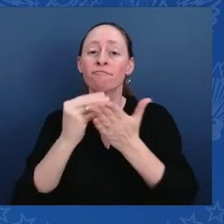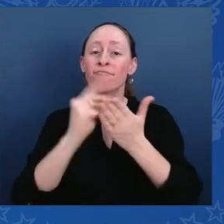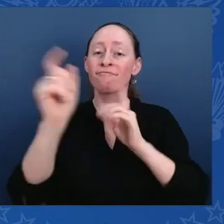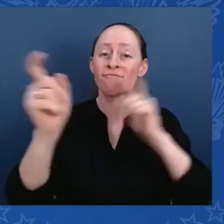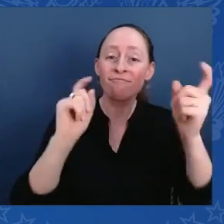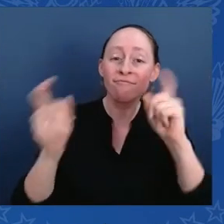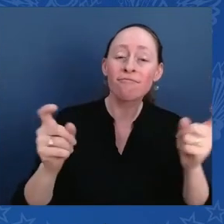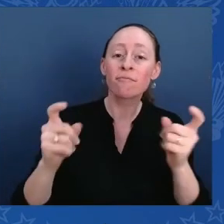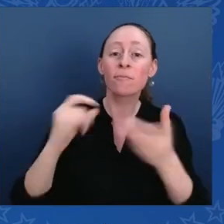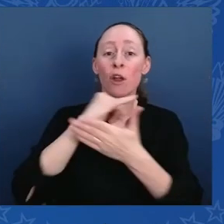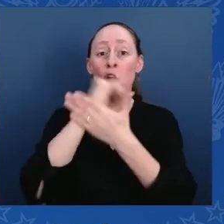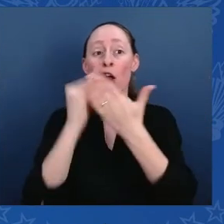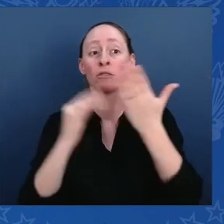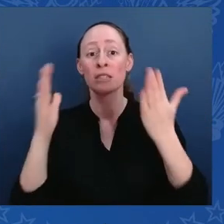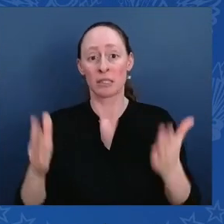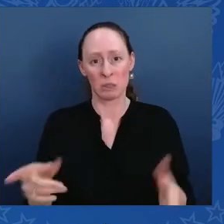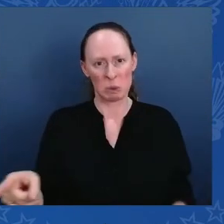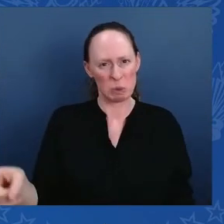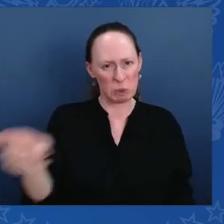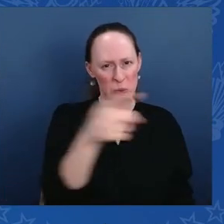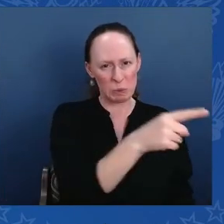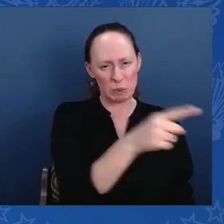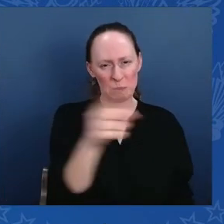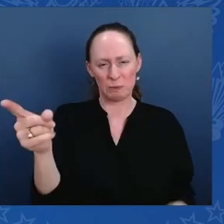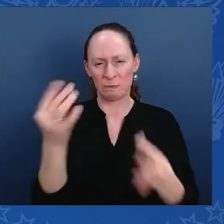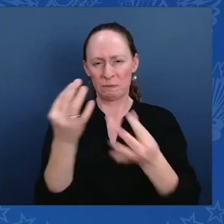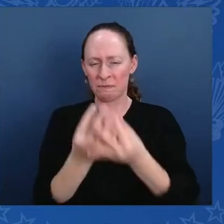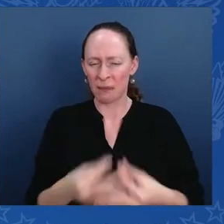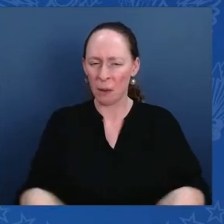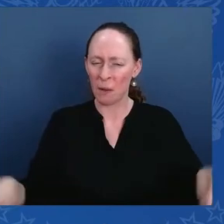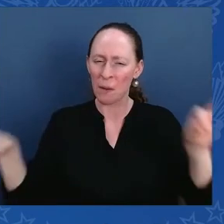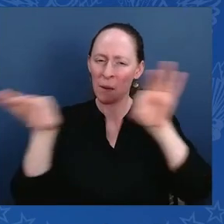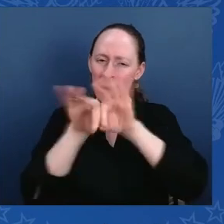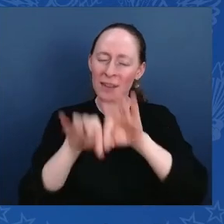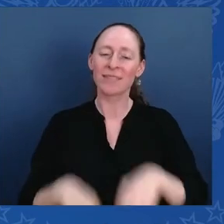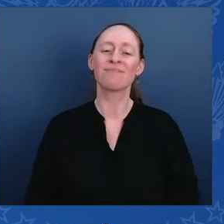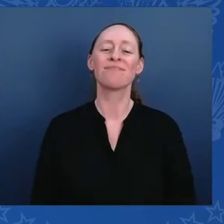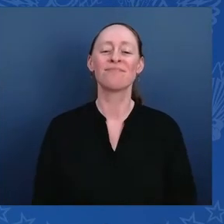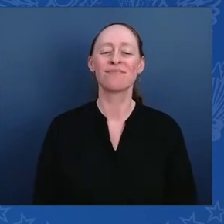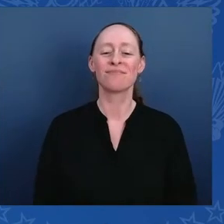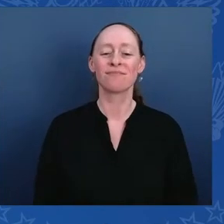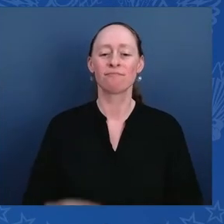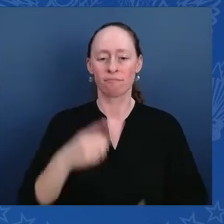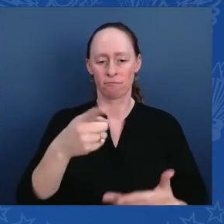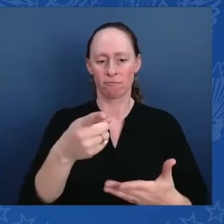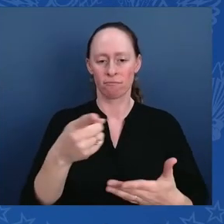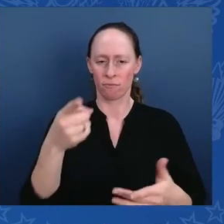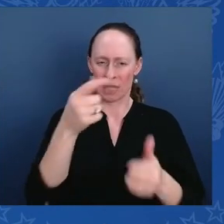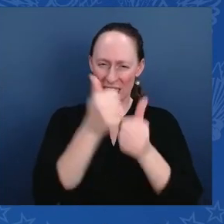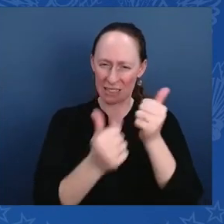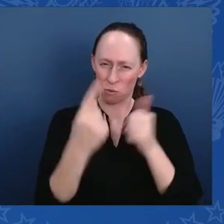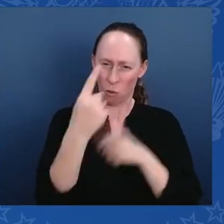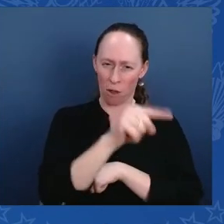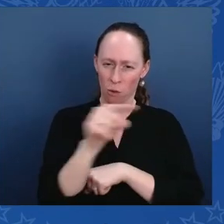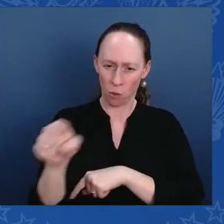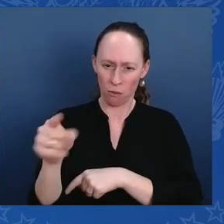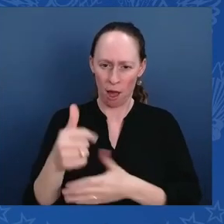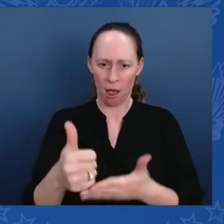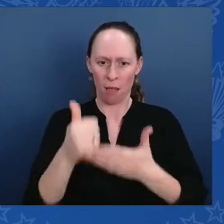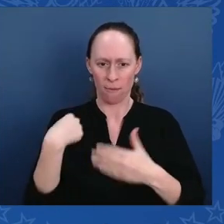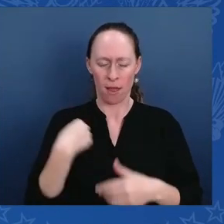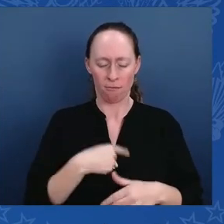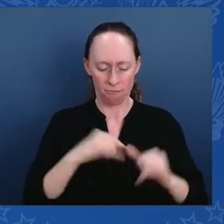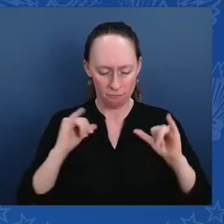You each gives us and enjoys words, moments steadily growing. And in languages that aren't always